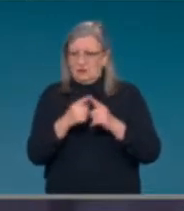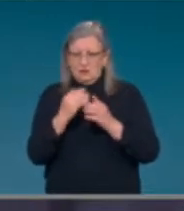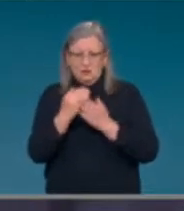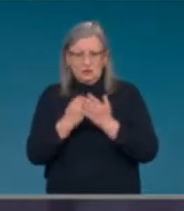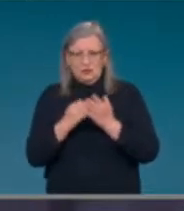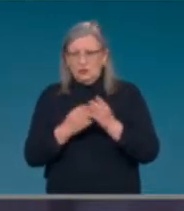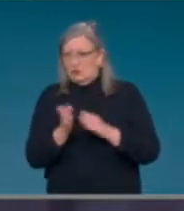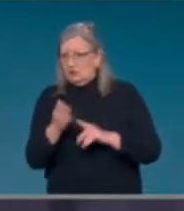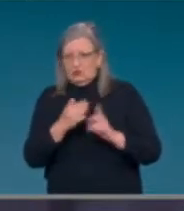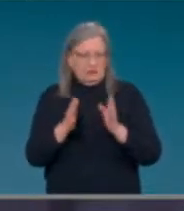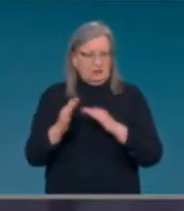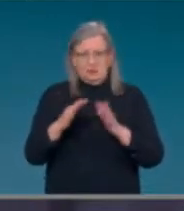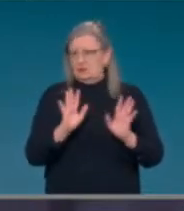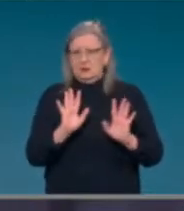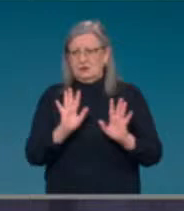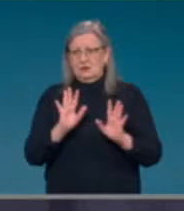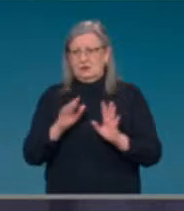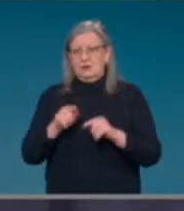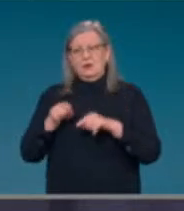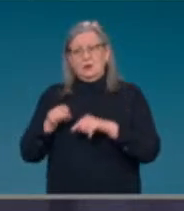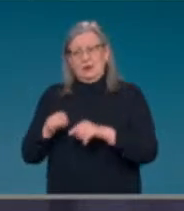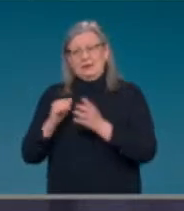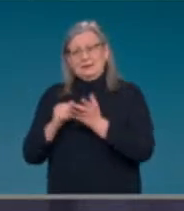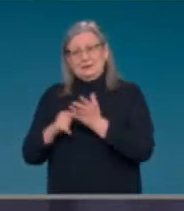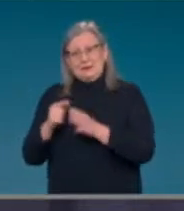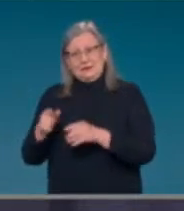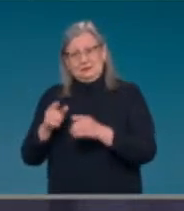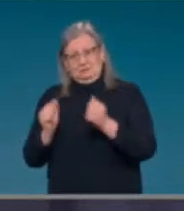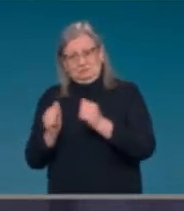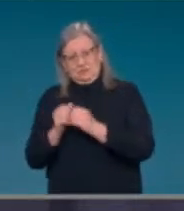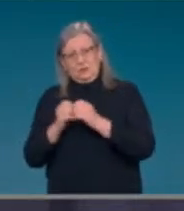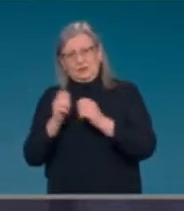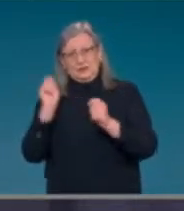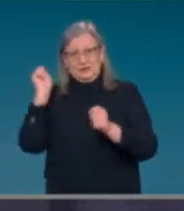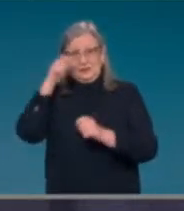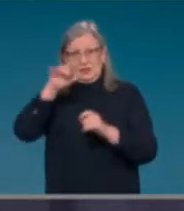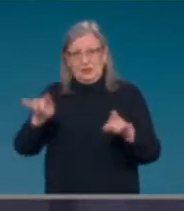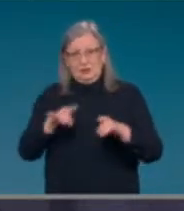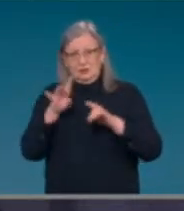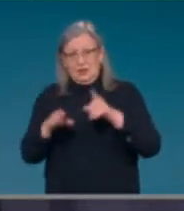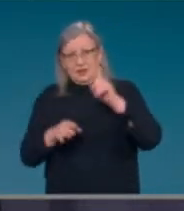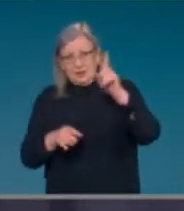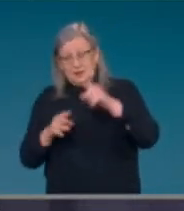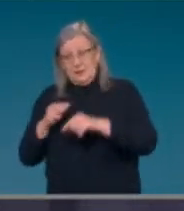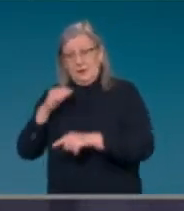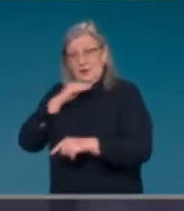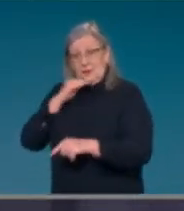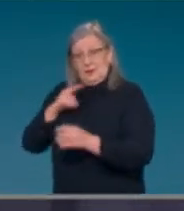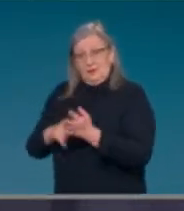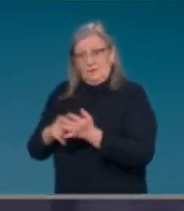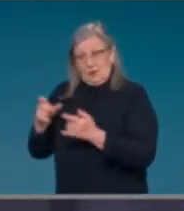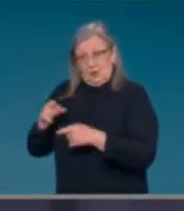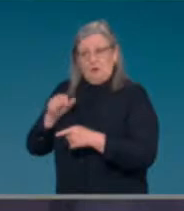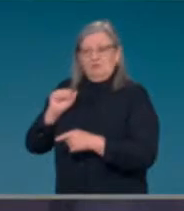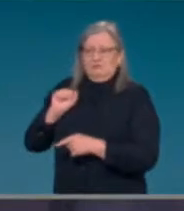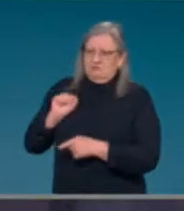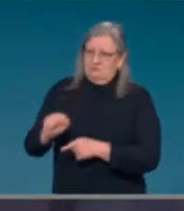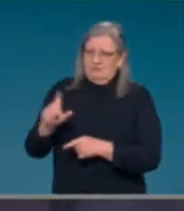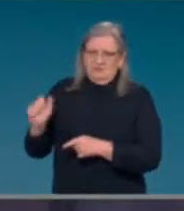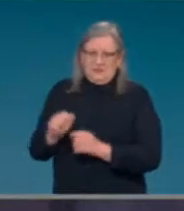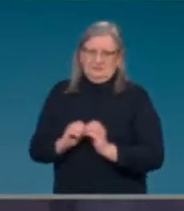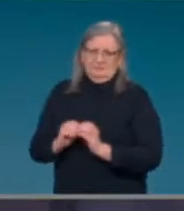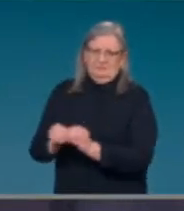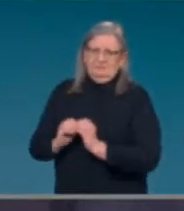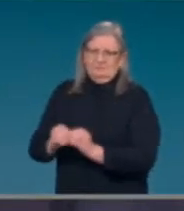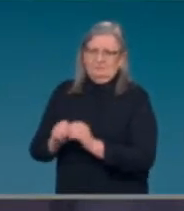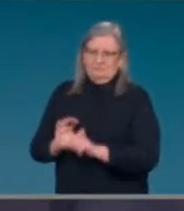policy in Victoria, that's a matter for them to resolve. So, you have to do quarantine